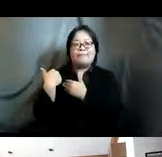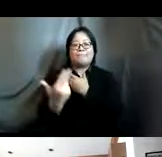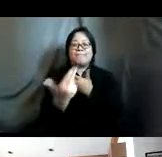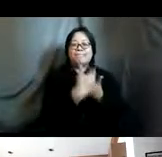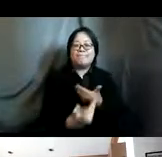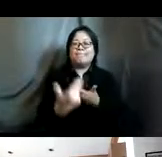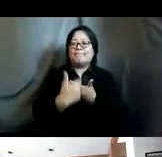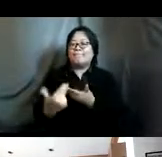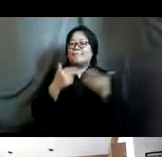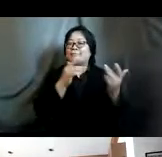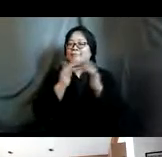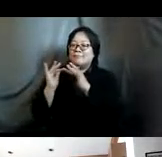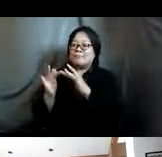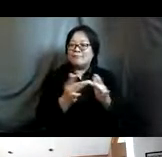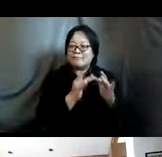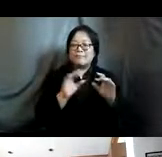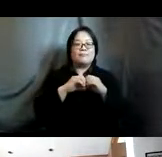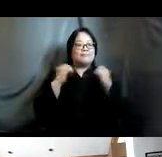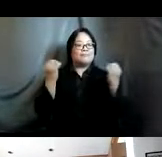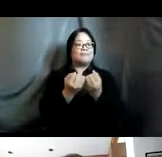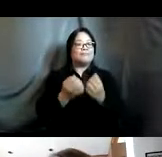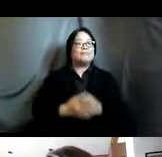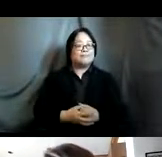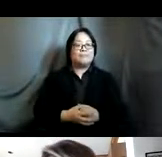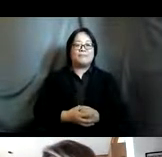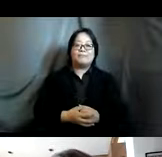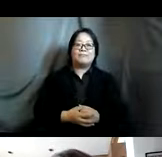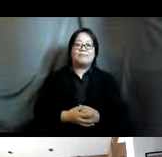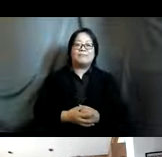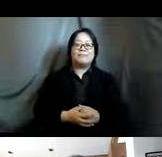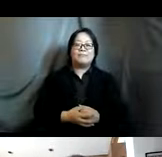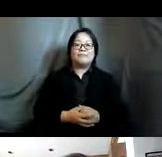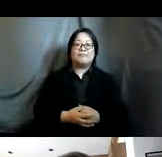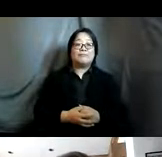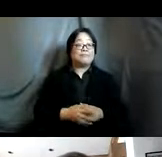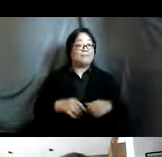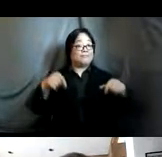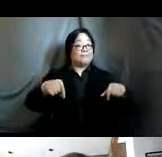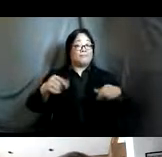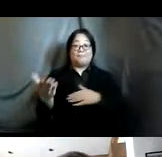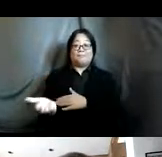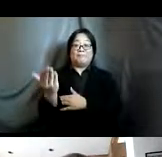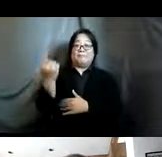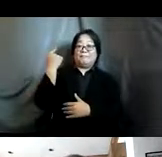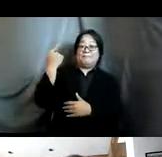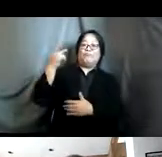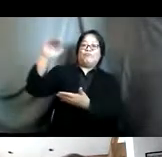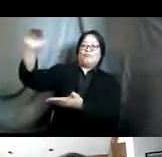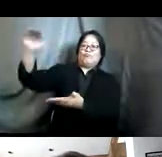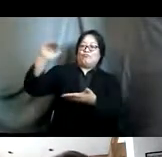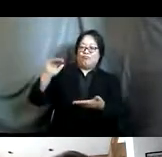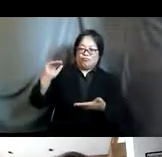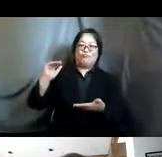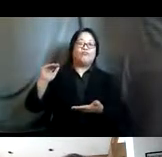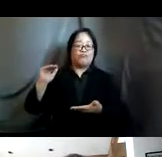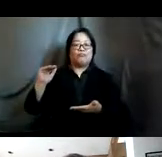networks and organizations would be key so today in the morning we just received news that uh